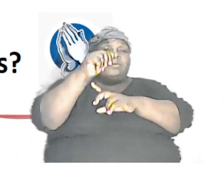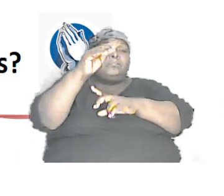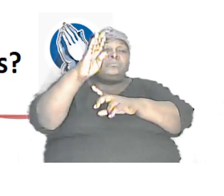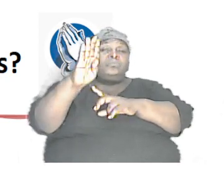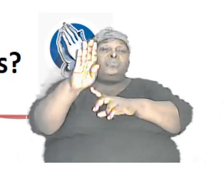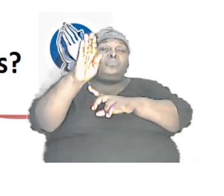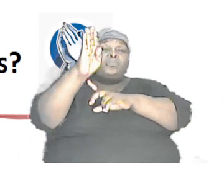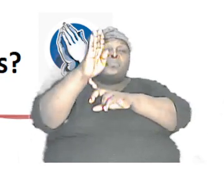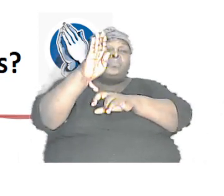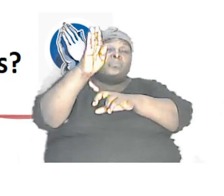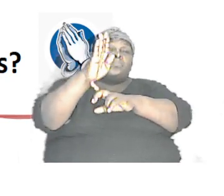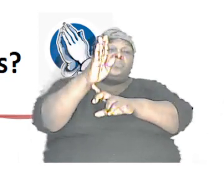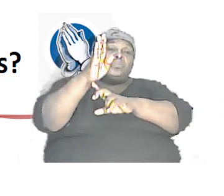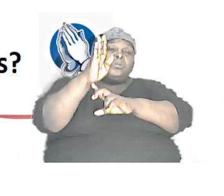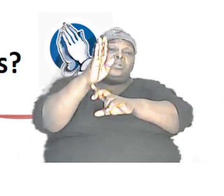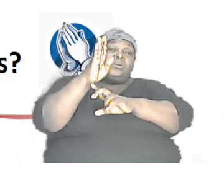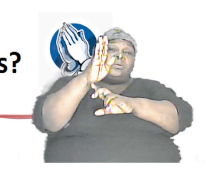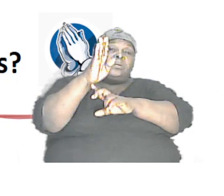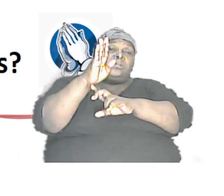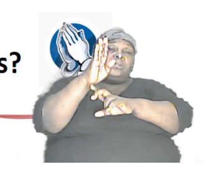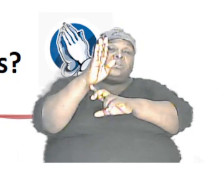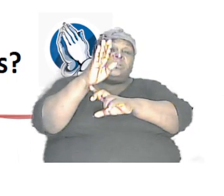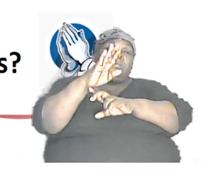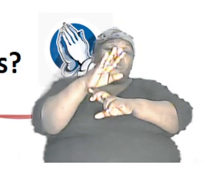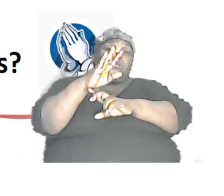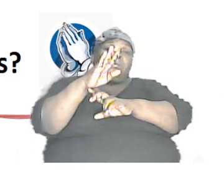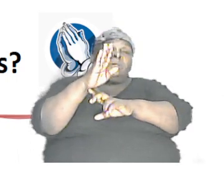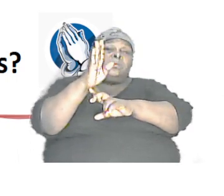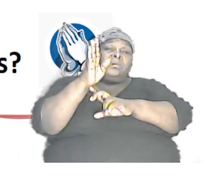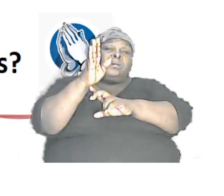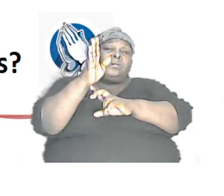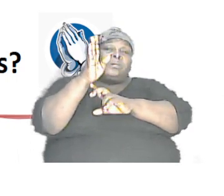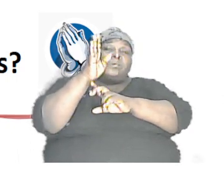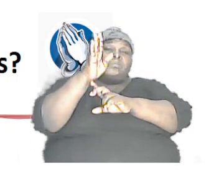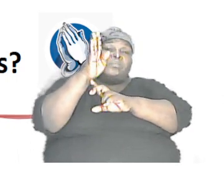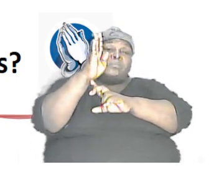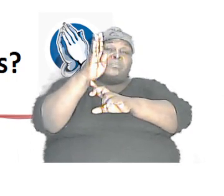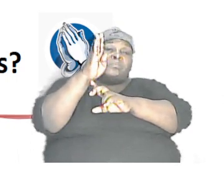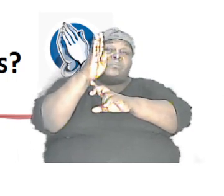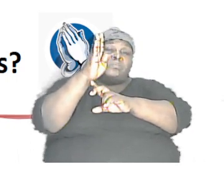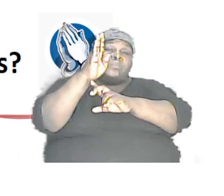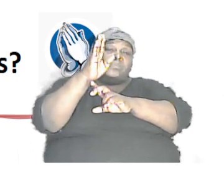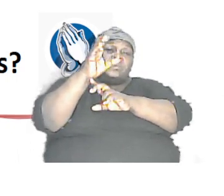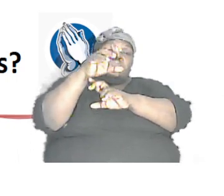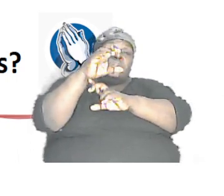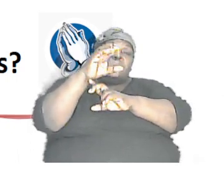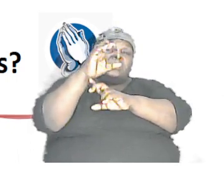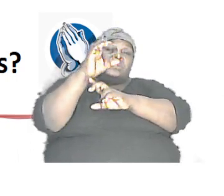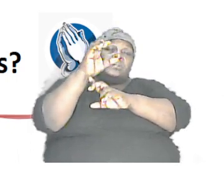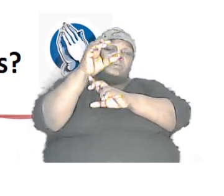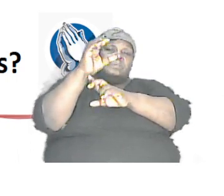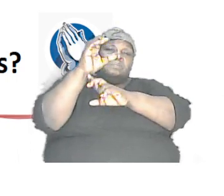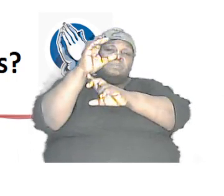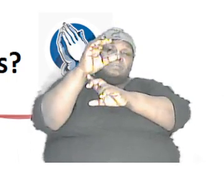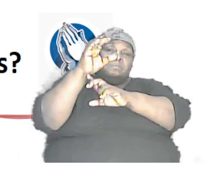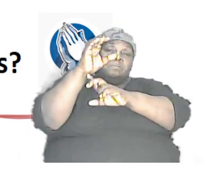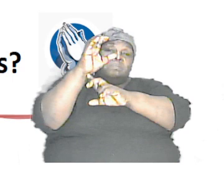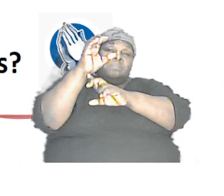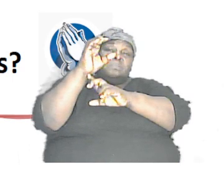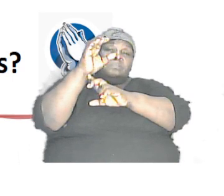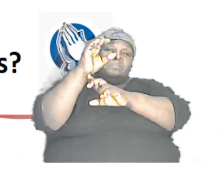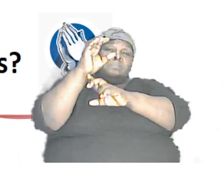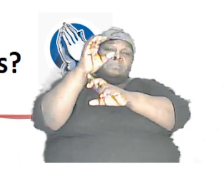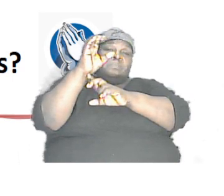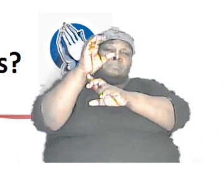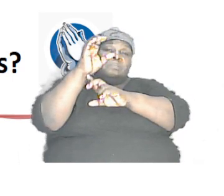B's with the yes at the top two capital A's and go across two capital B's and go across